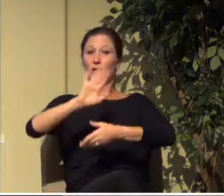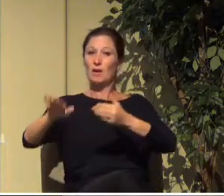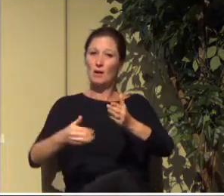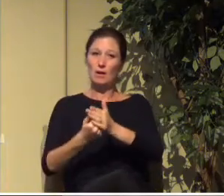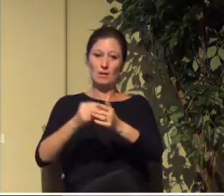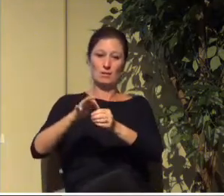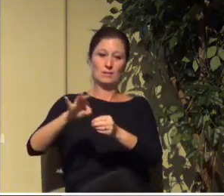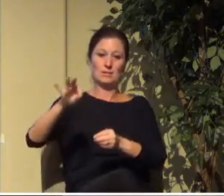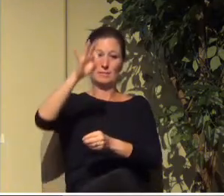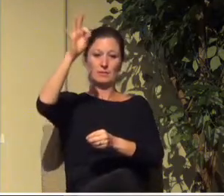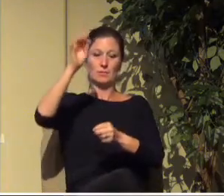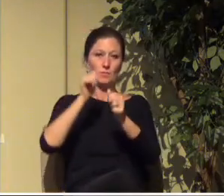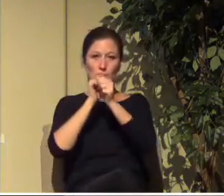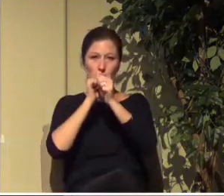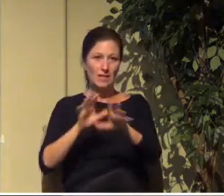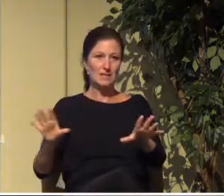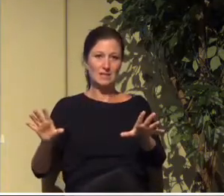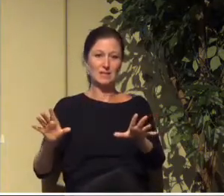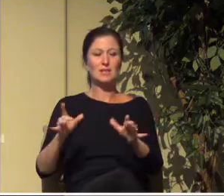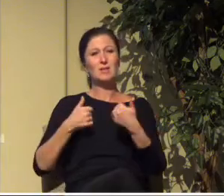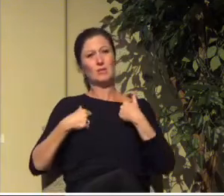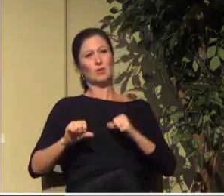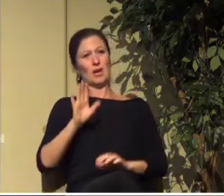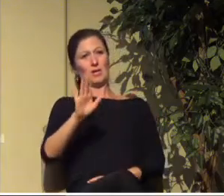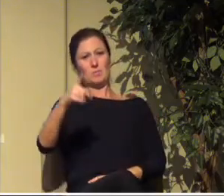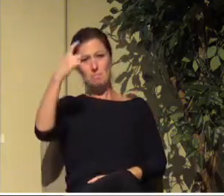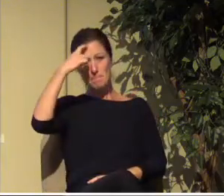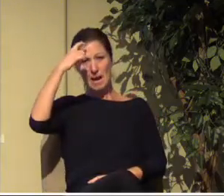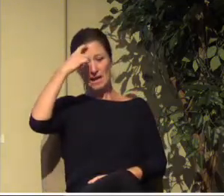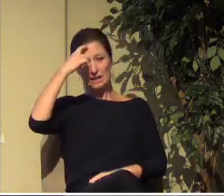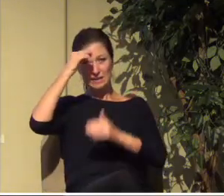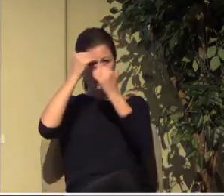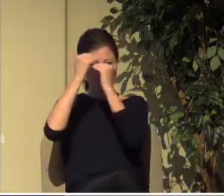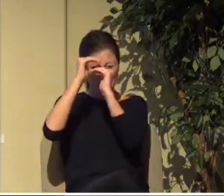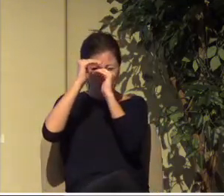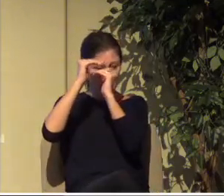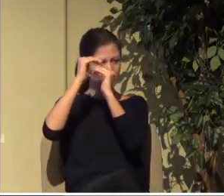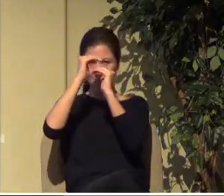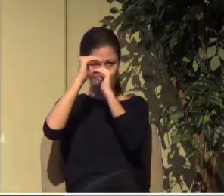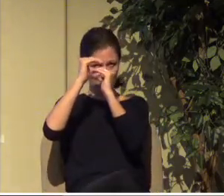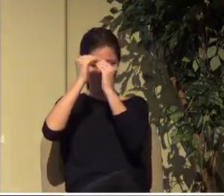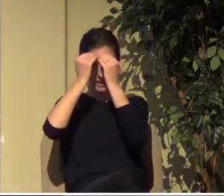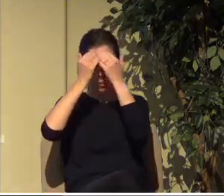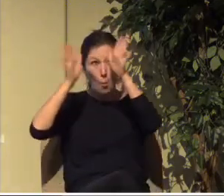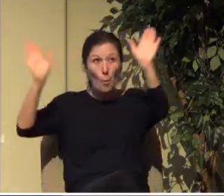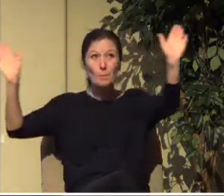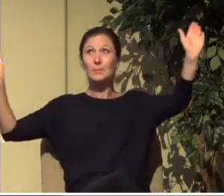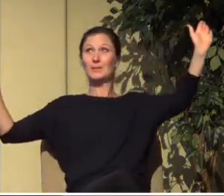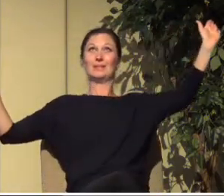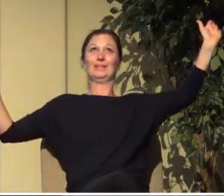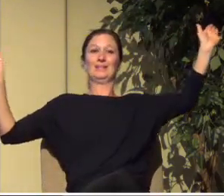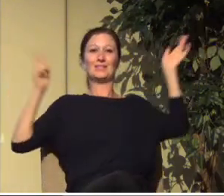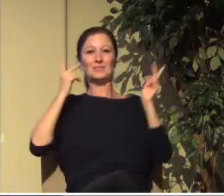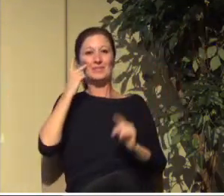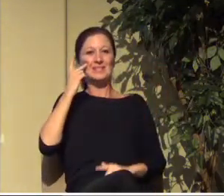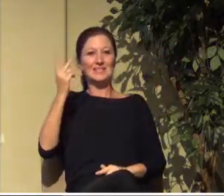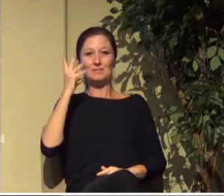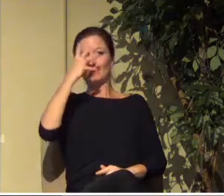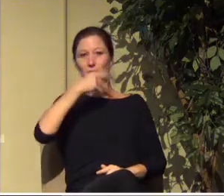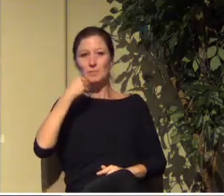So let's expand our minds expand our our imaginations to embrace the beautiful truth